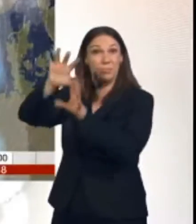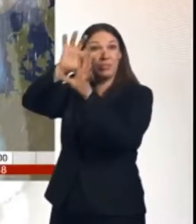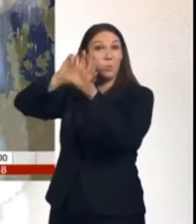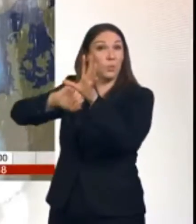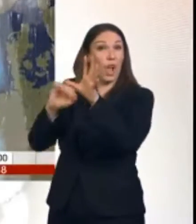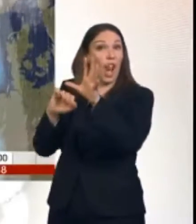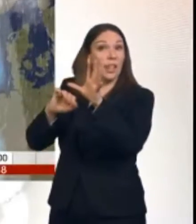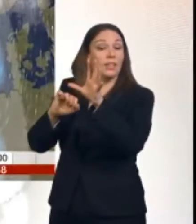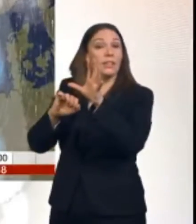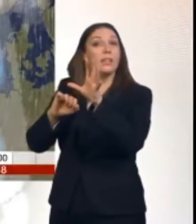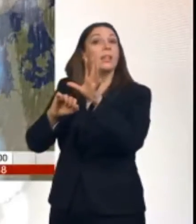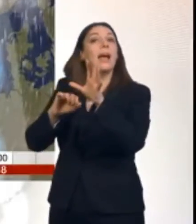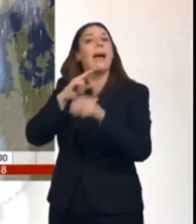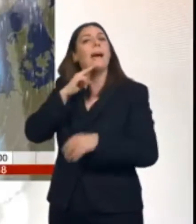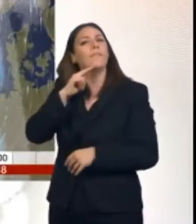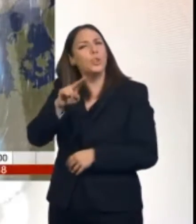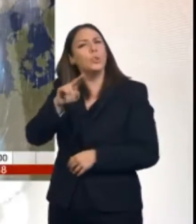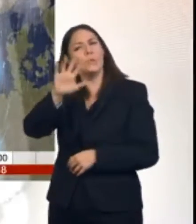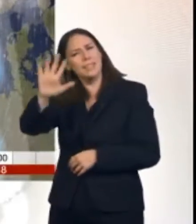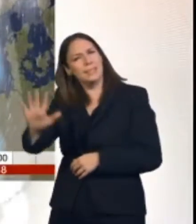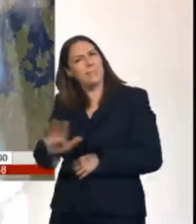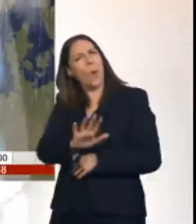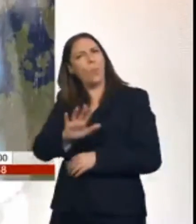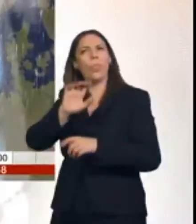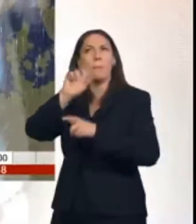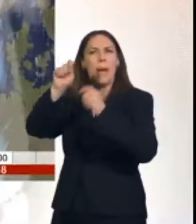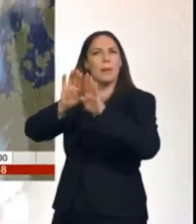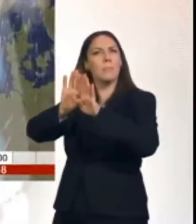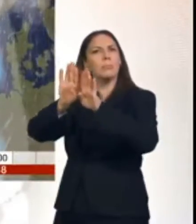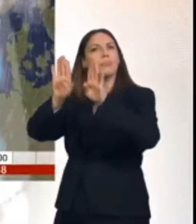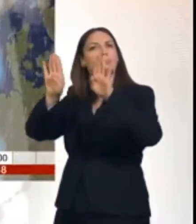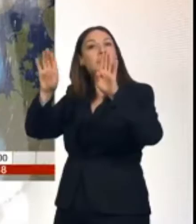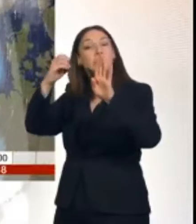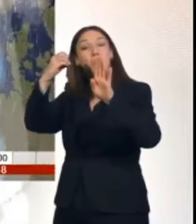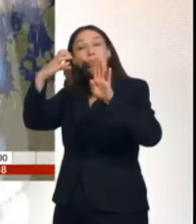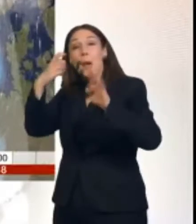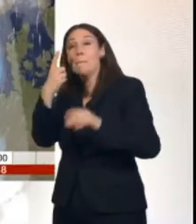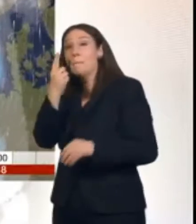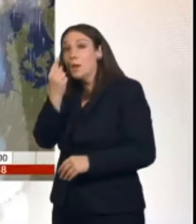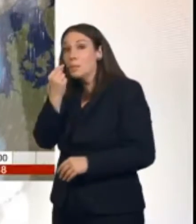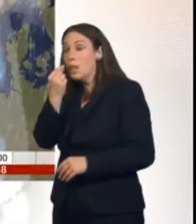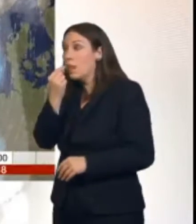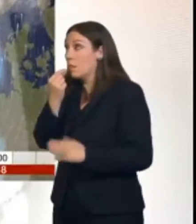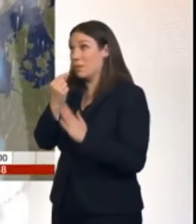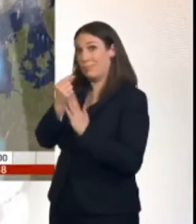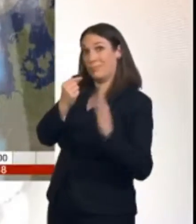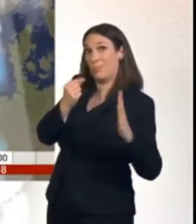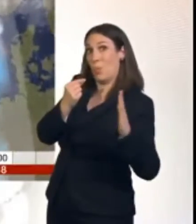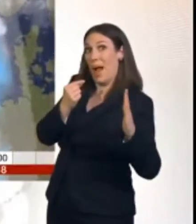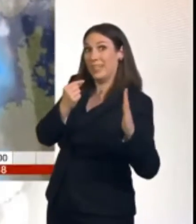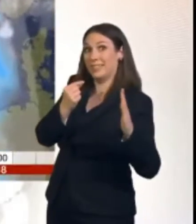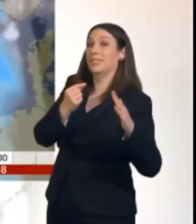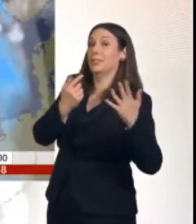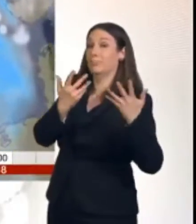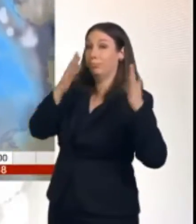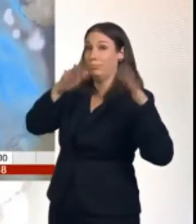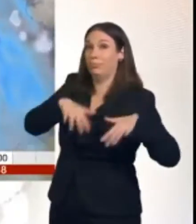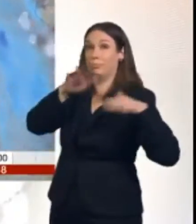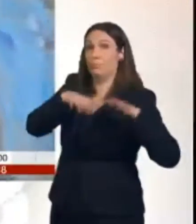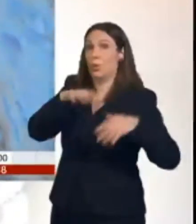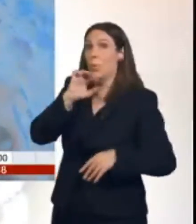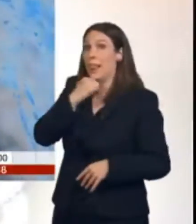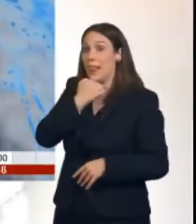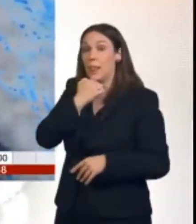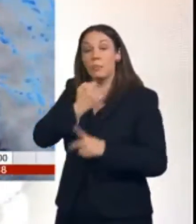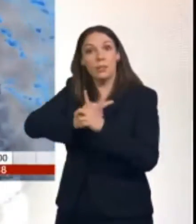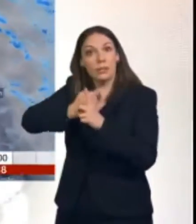up a bit through the afternoon. So a greater chance of a little bit of sunshine. But still some heavy showers here. Note the temperatures though. Double figures for all into the teens. You're not seeing